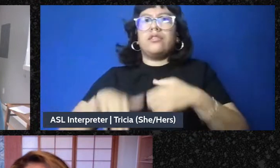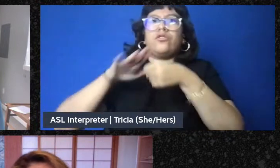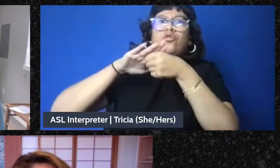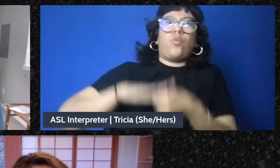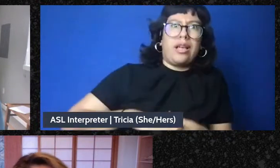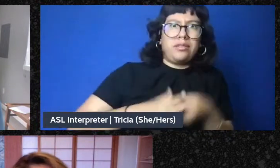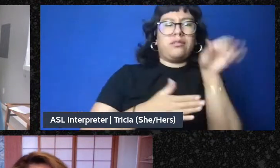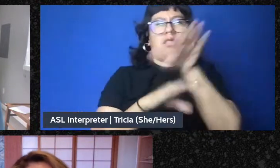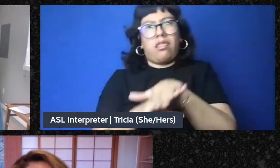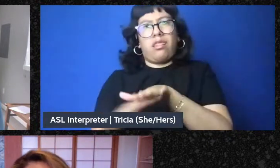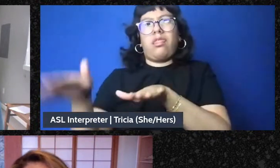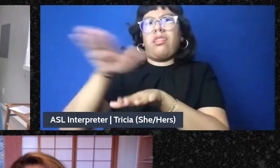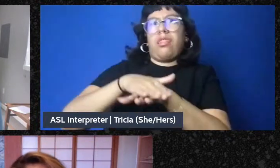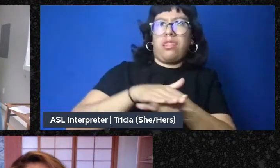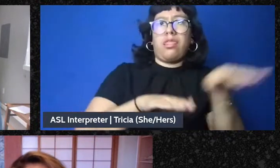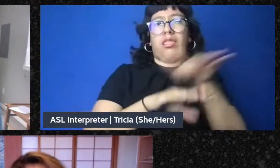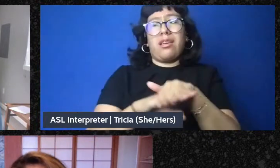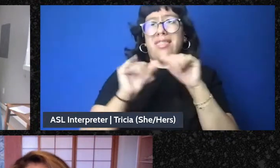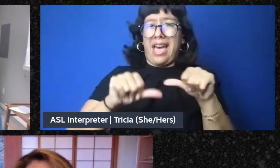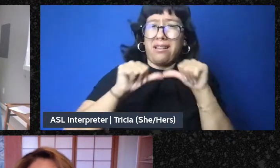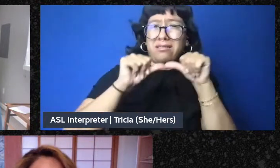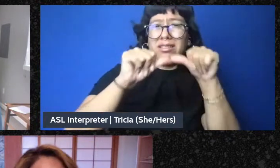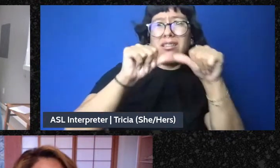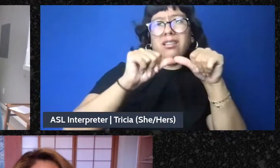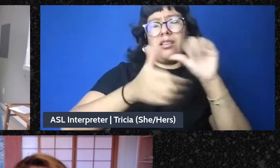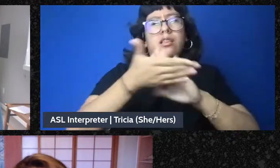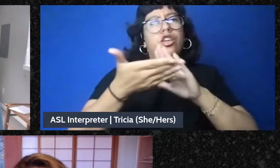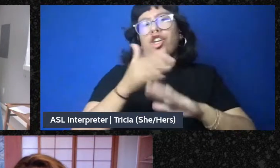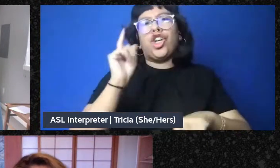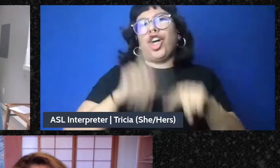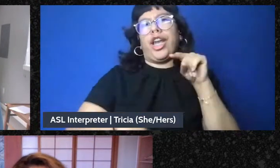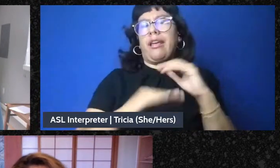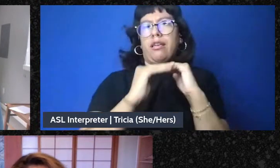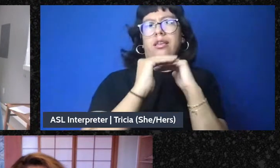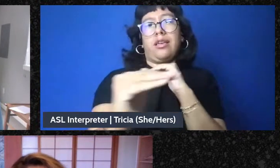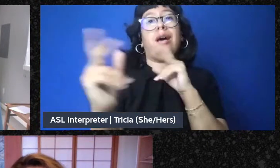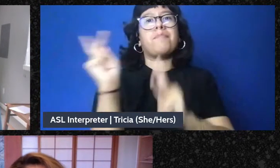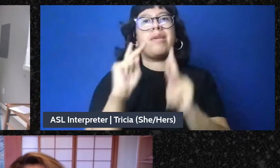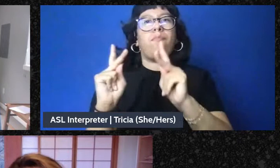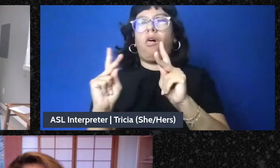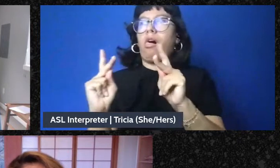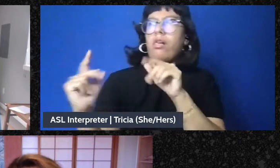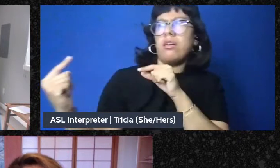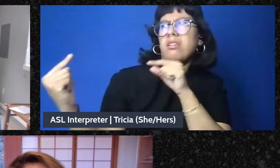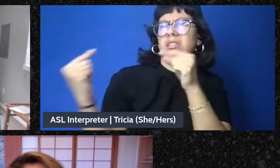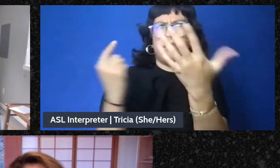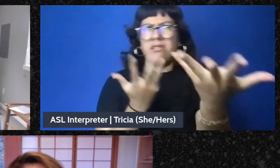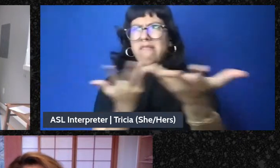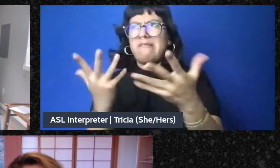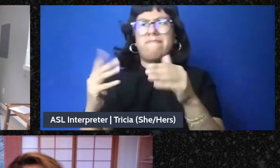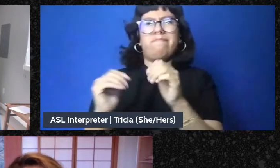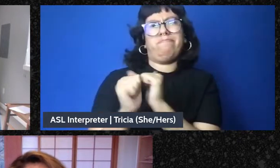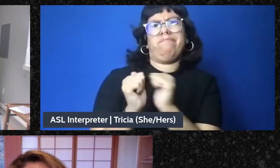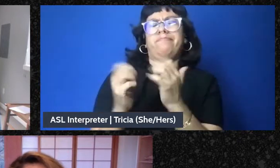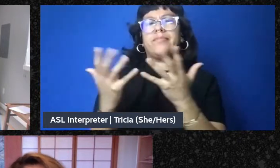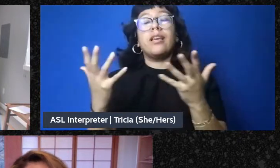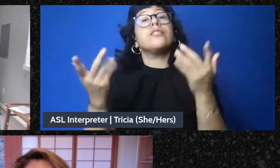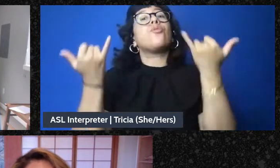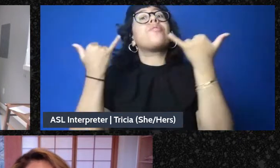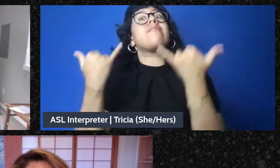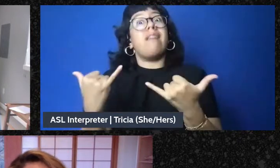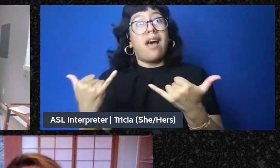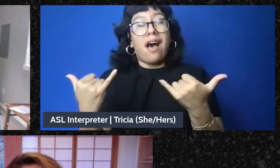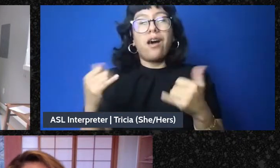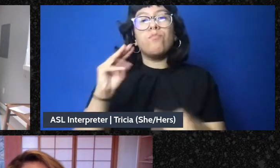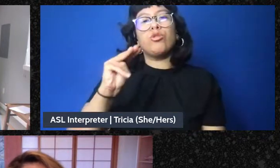infrastructure just wasn't there and people turned on each other. Now, people are still engaging in mutual aid in Chico, but now the mutual aid consists of showing